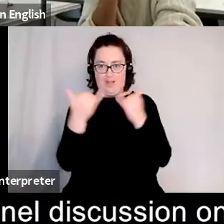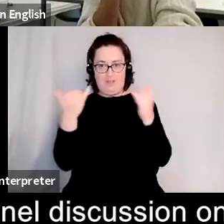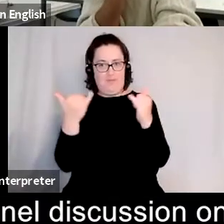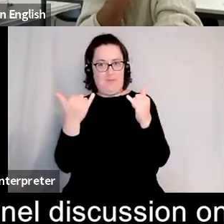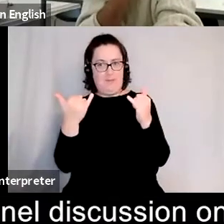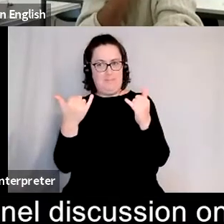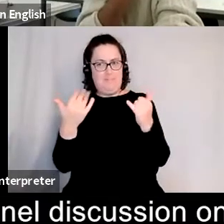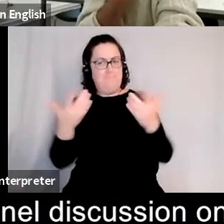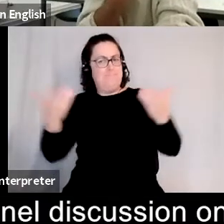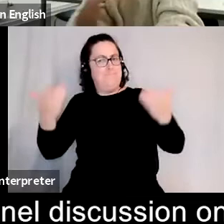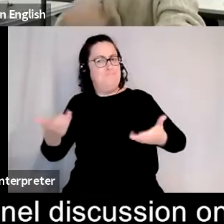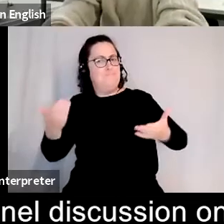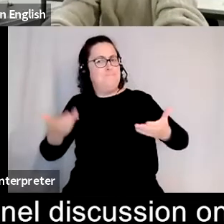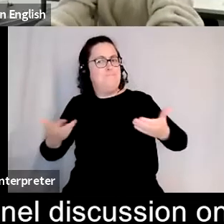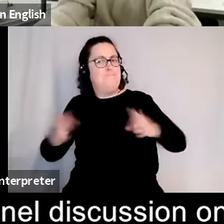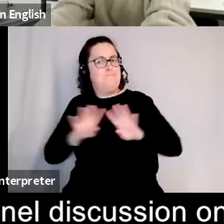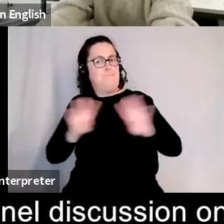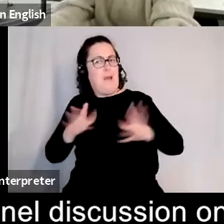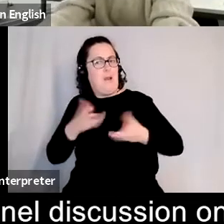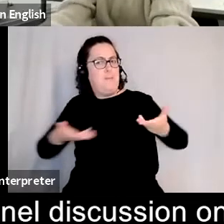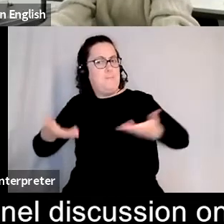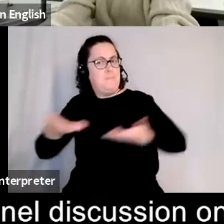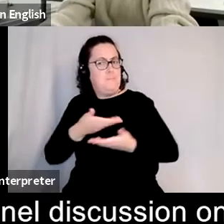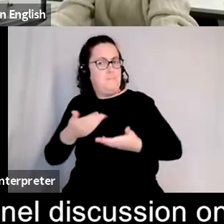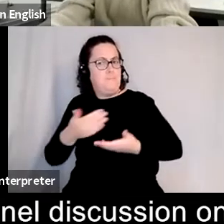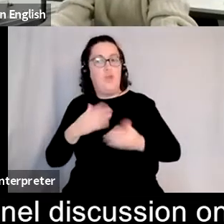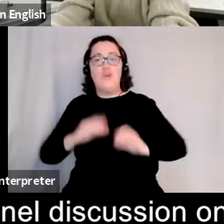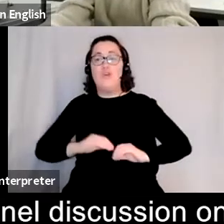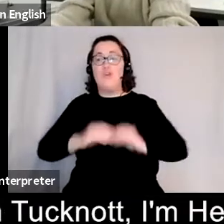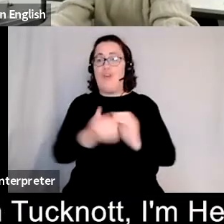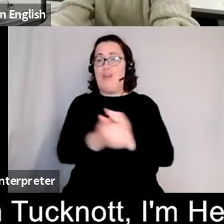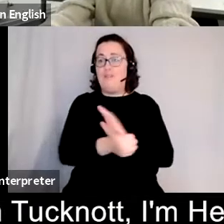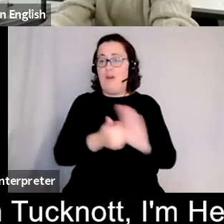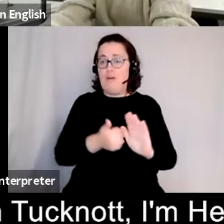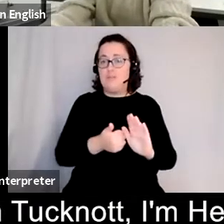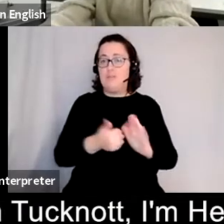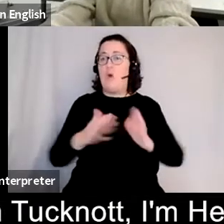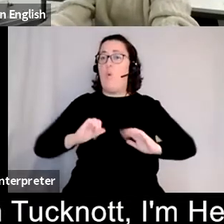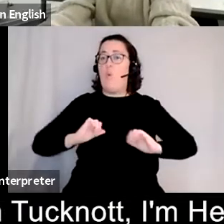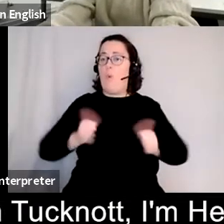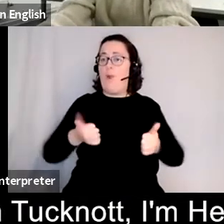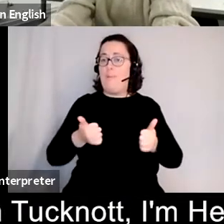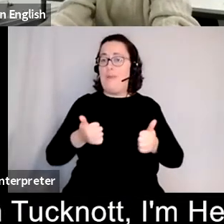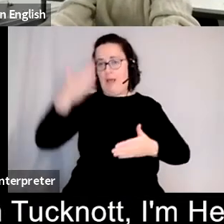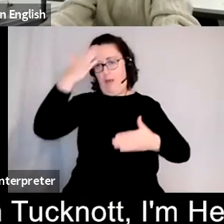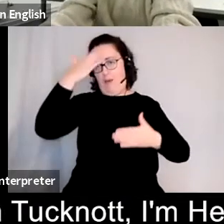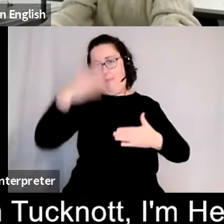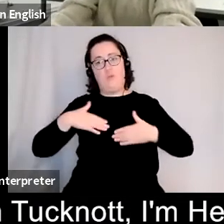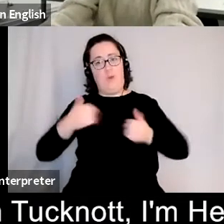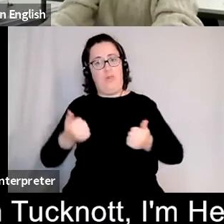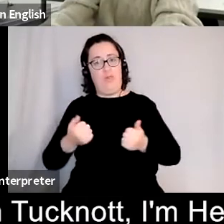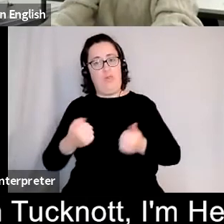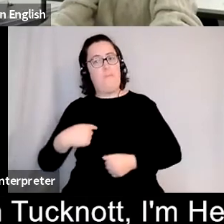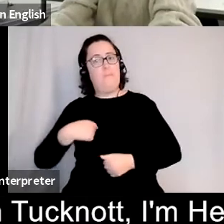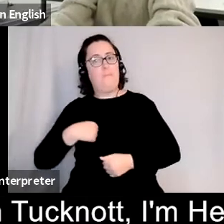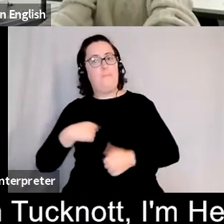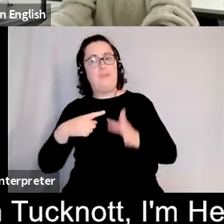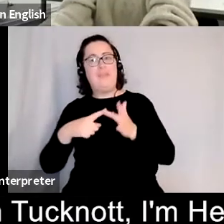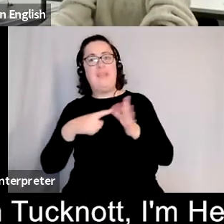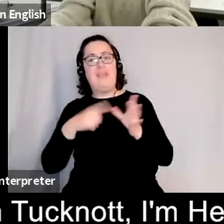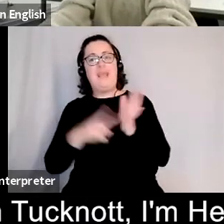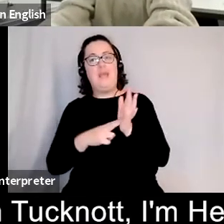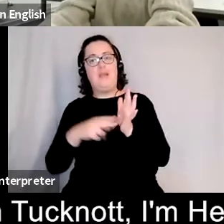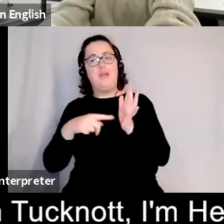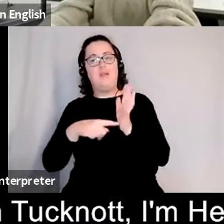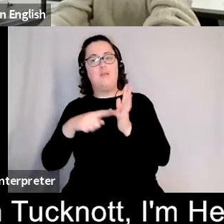discussion on the creative arts well-being and mental health um my name is ian tucknott i am head of school for humanities and sciences